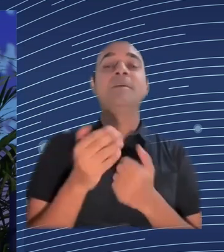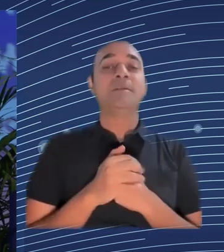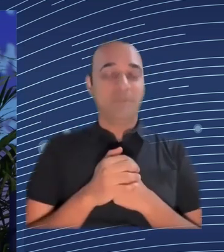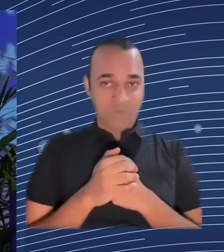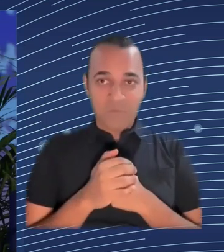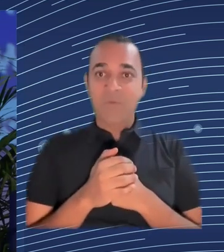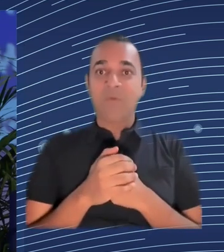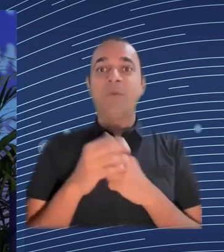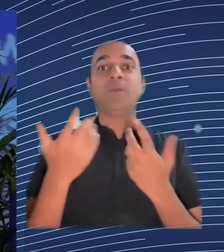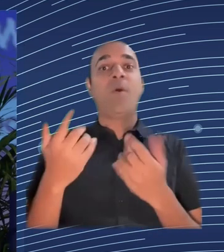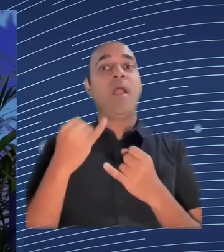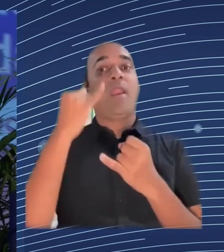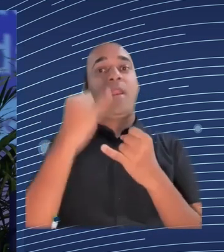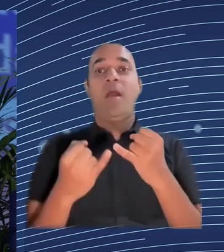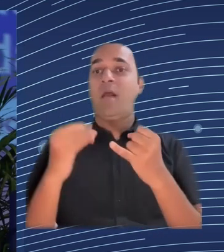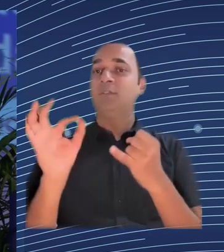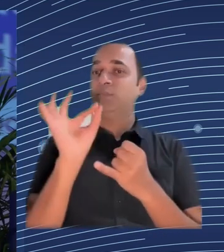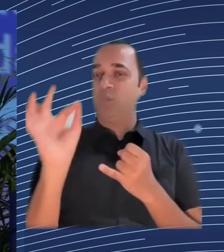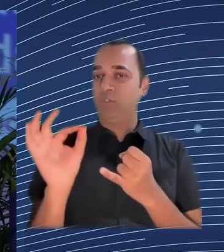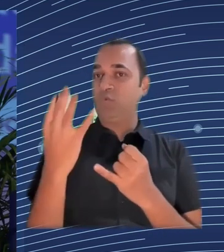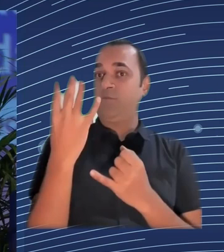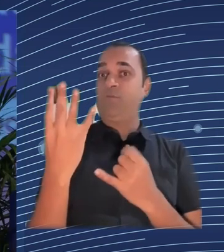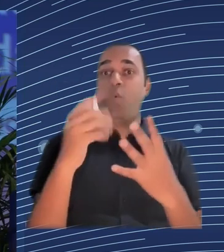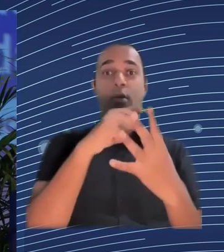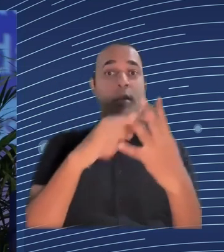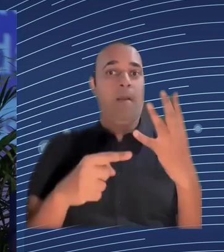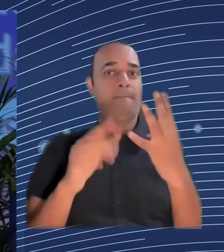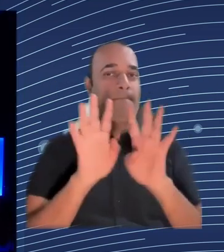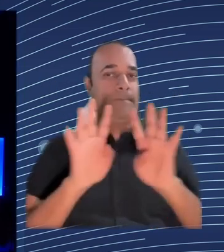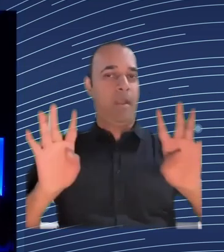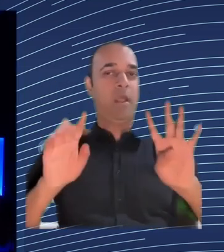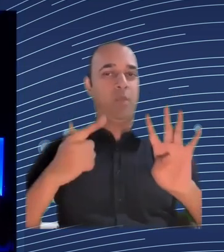maybe give a few more examples of why you think this is needed